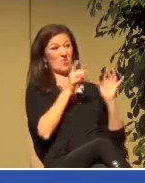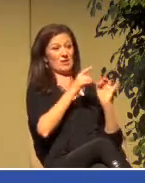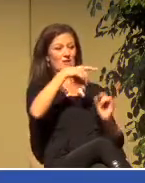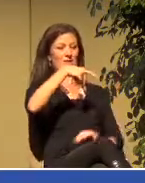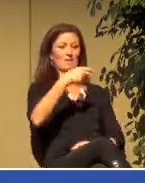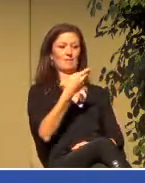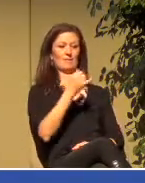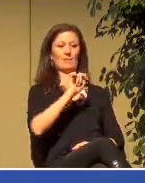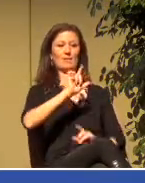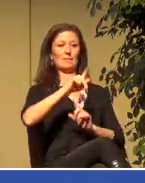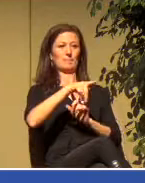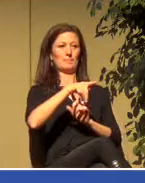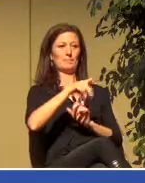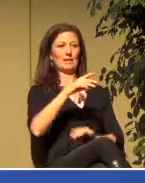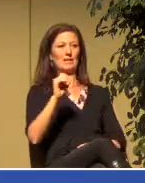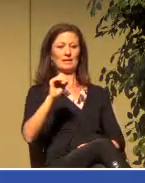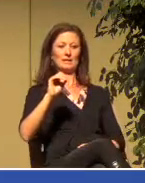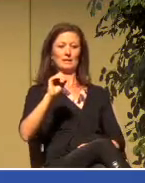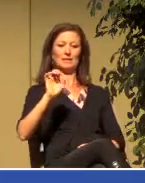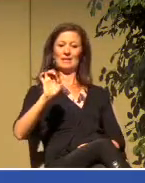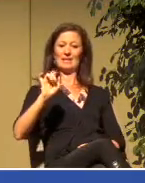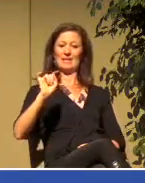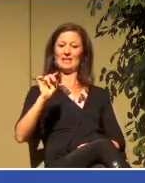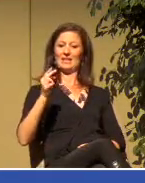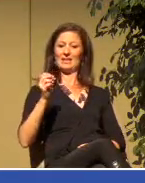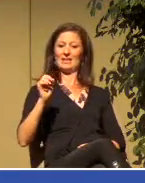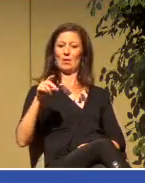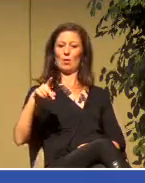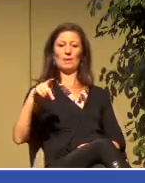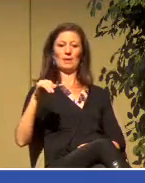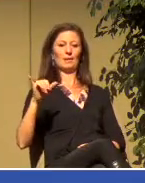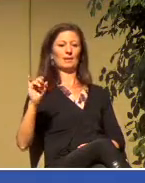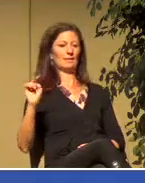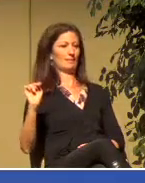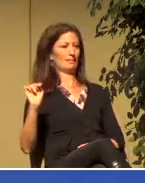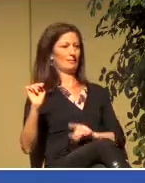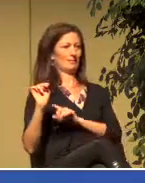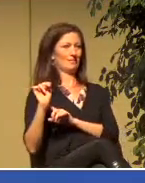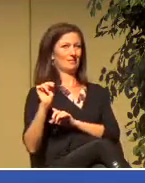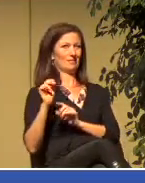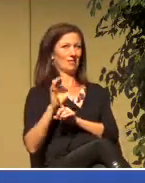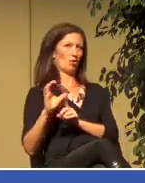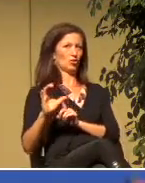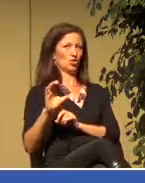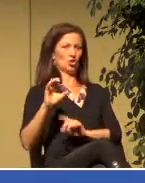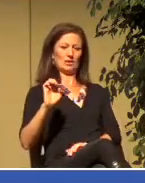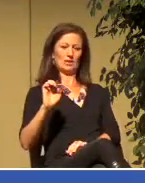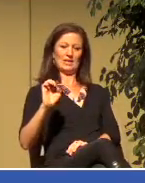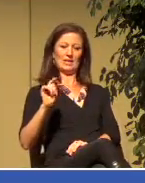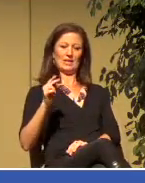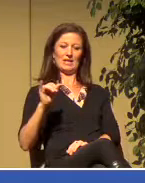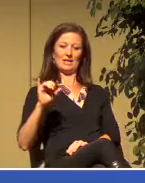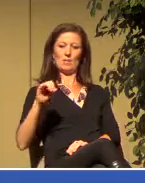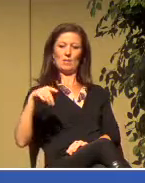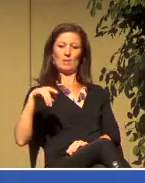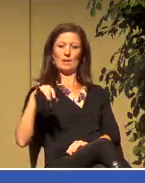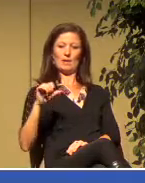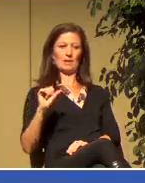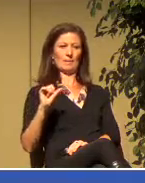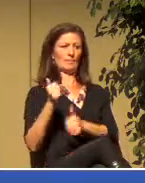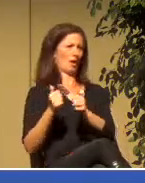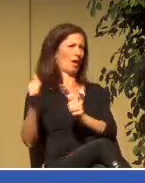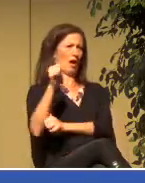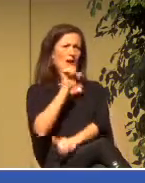and the Ethiopian. And maybe you've heard that story as well. There was this Ethiopian official that was in this chariot. A high